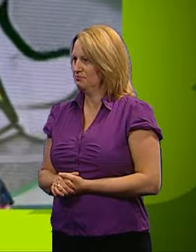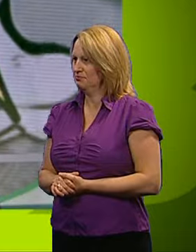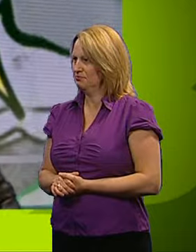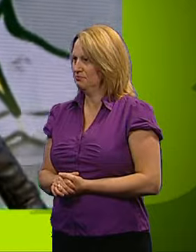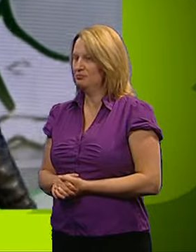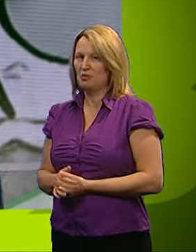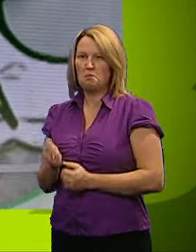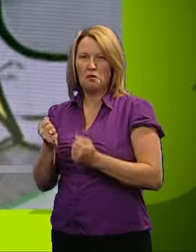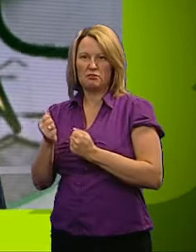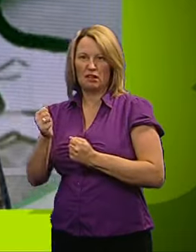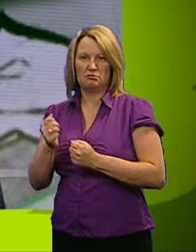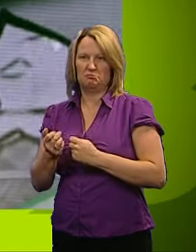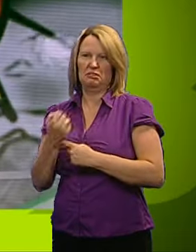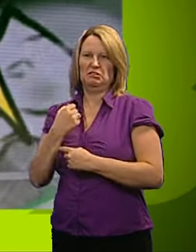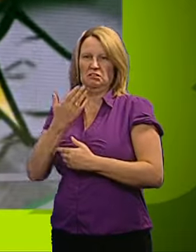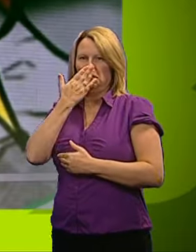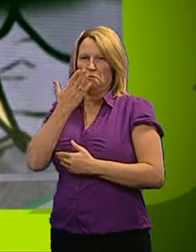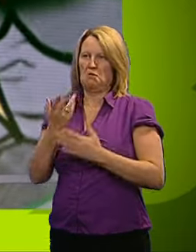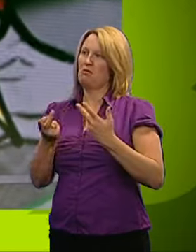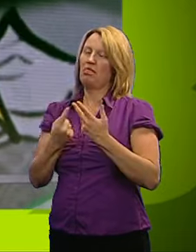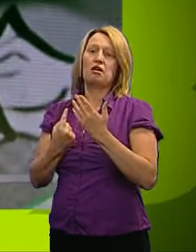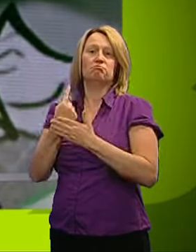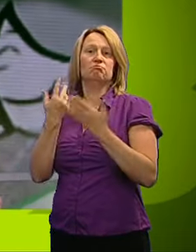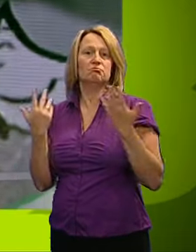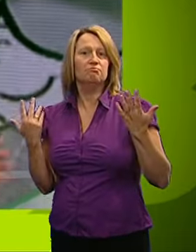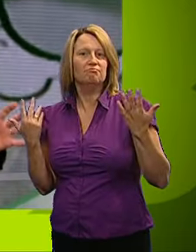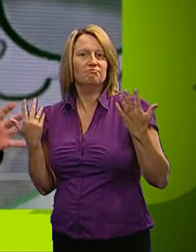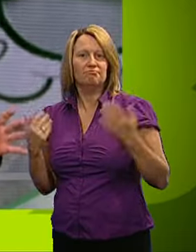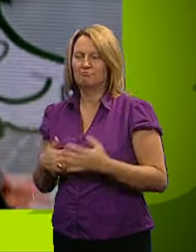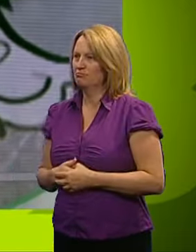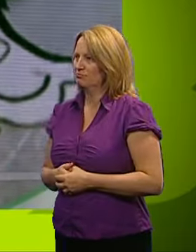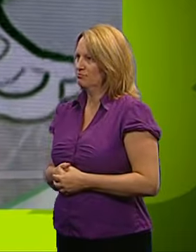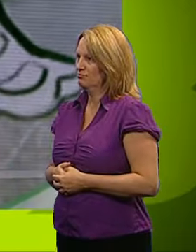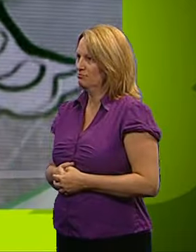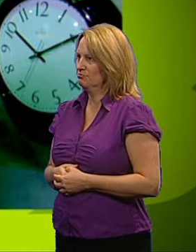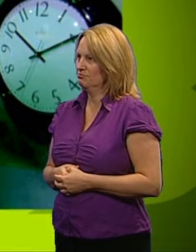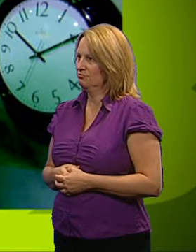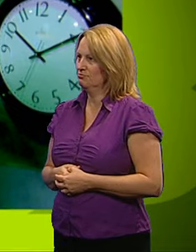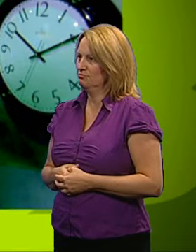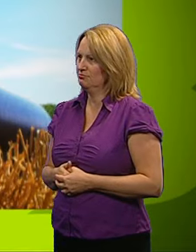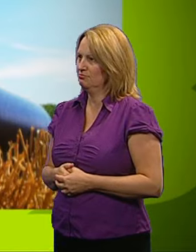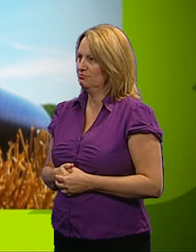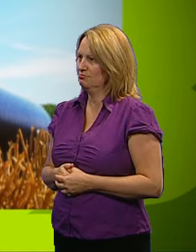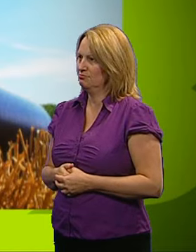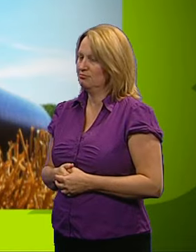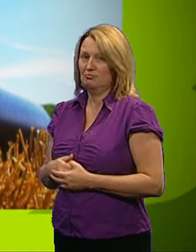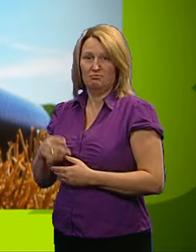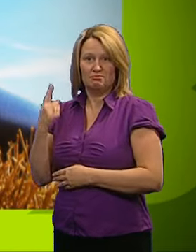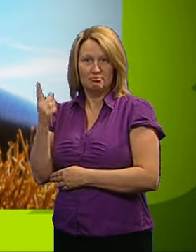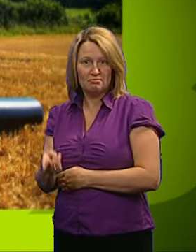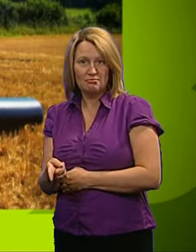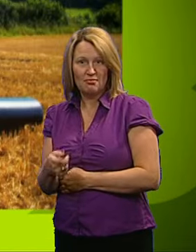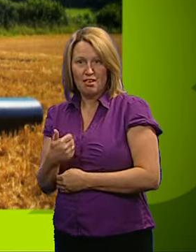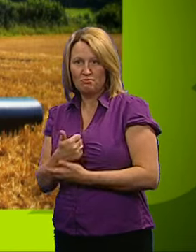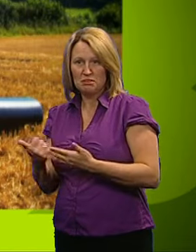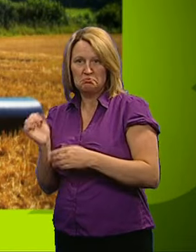I don't think that lab rat boxer took his defeat at the hands of Mother Nature very well. With the punch bag well and